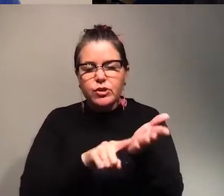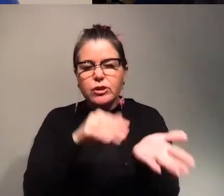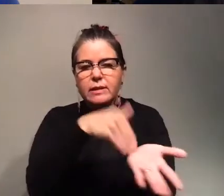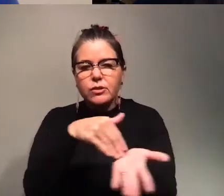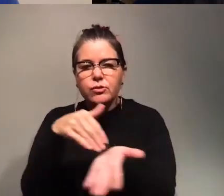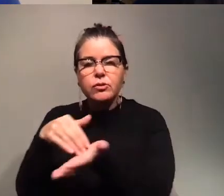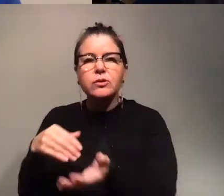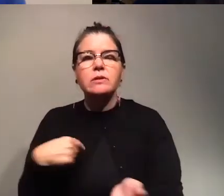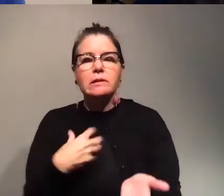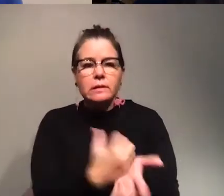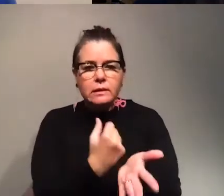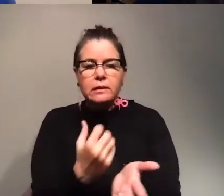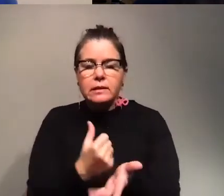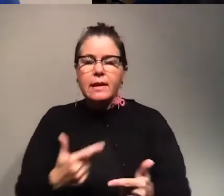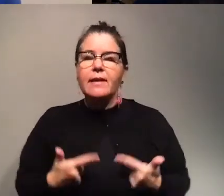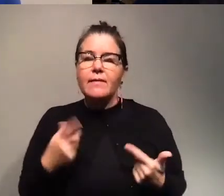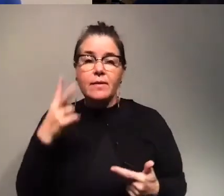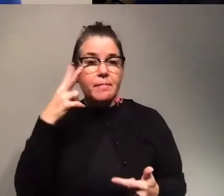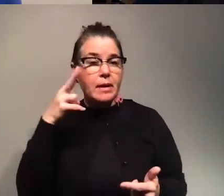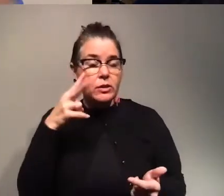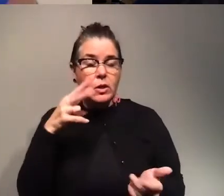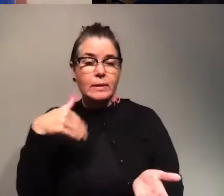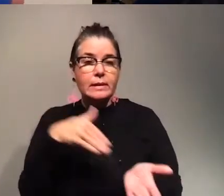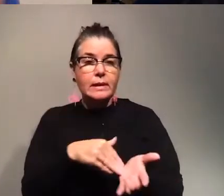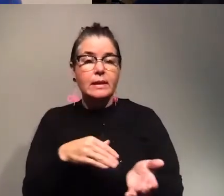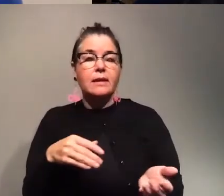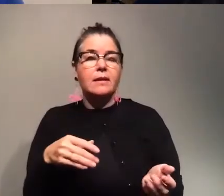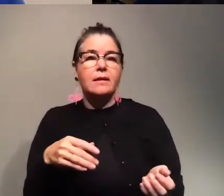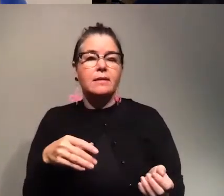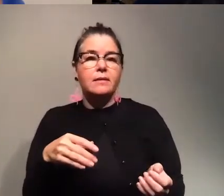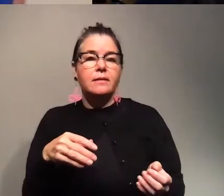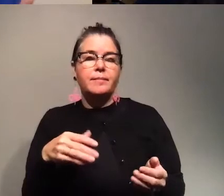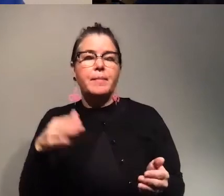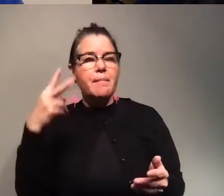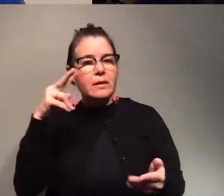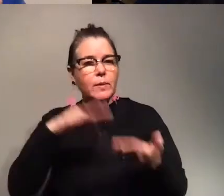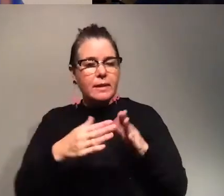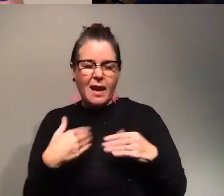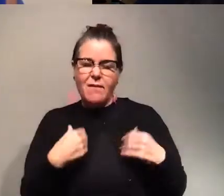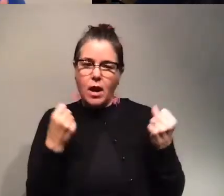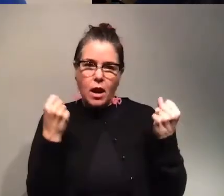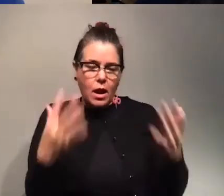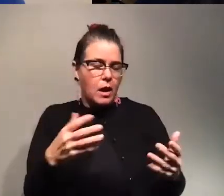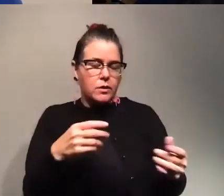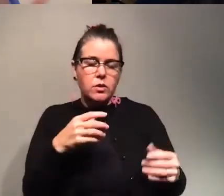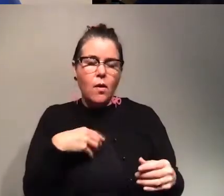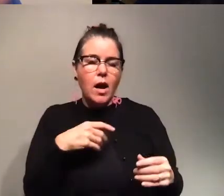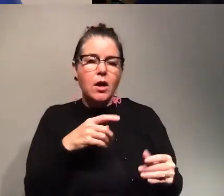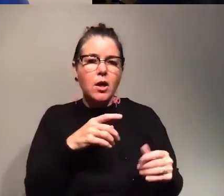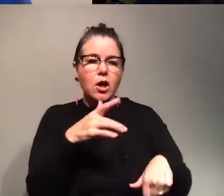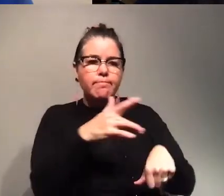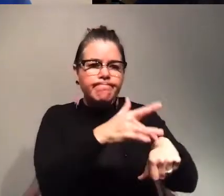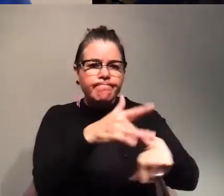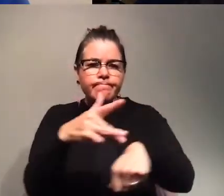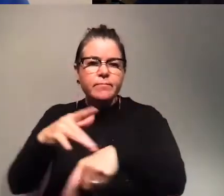I had the chance to live in Mexico City, there were a lot. So I had the opportunity to explore several fields.